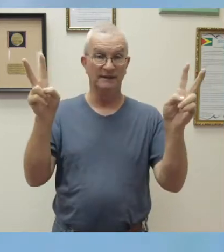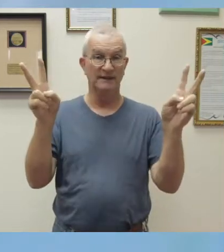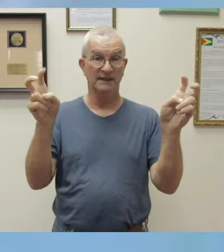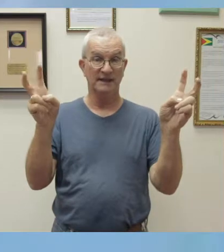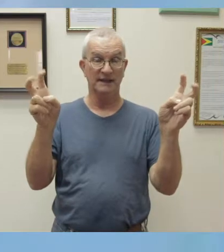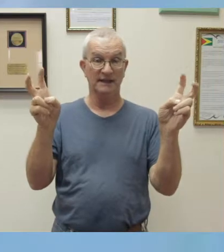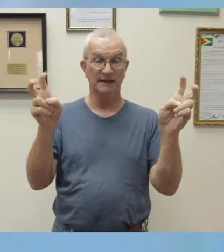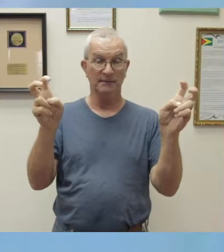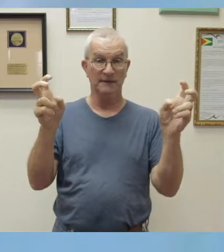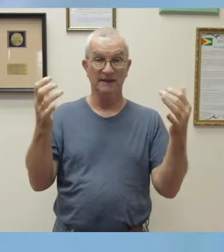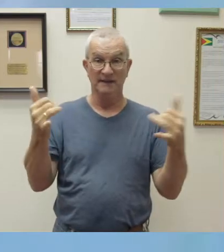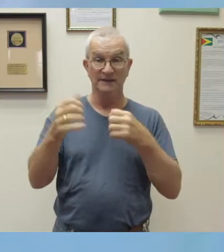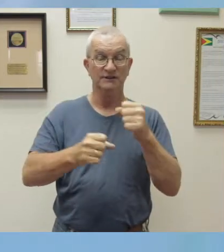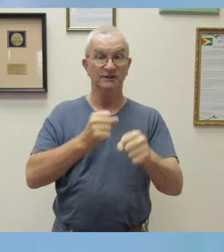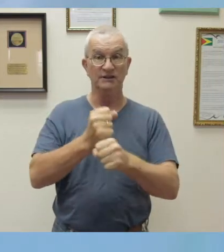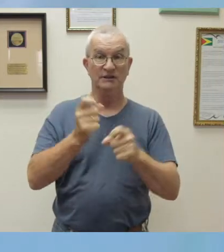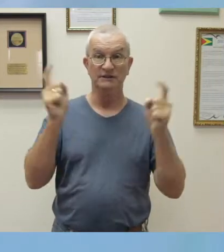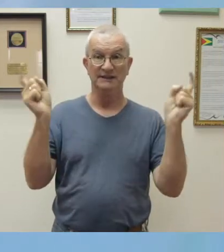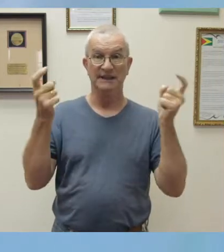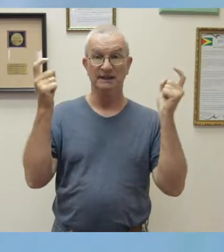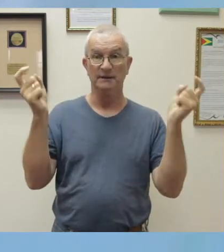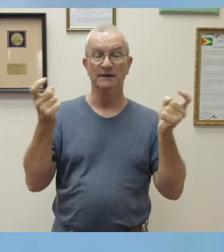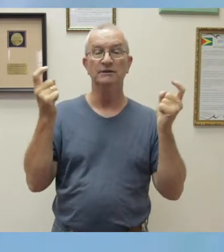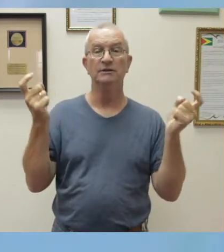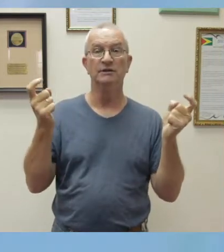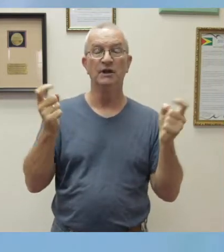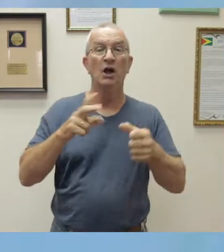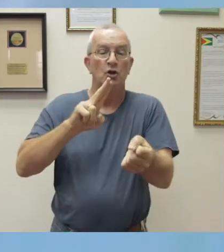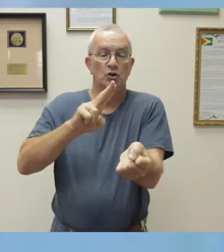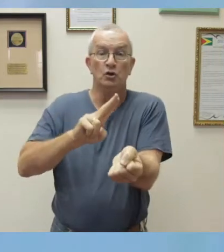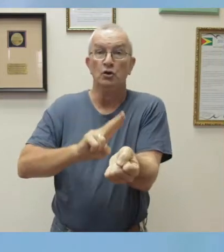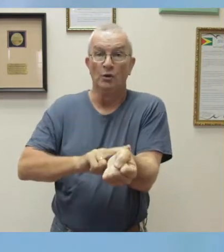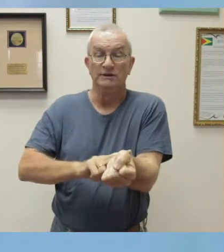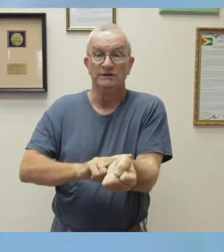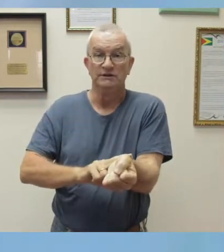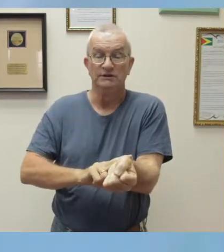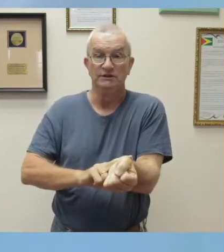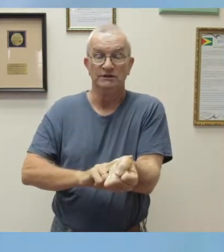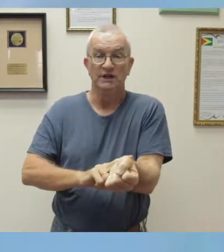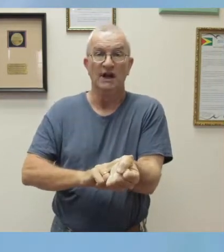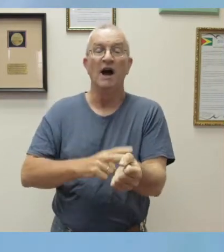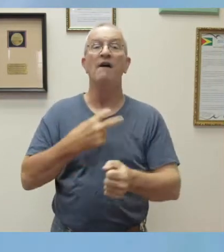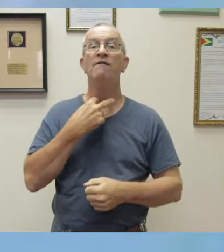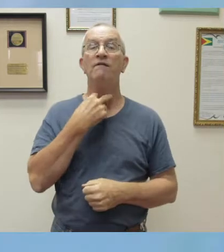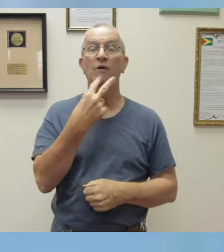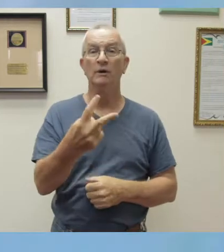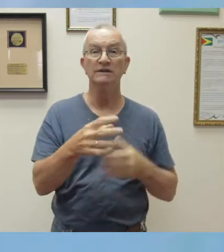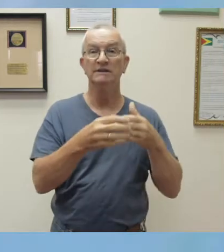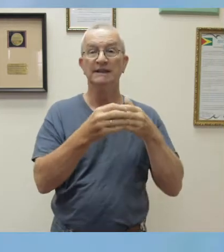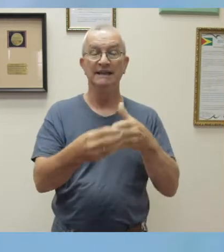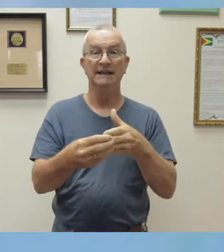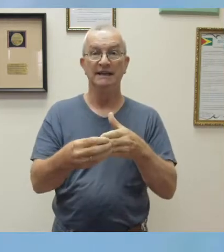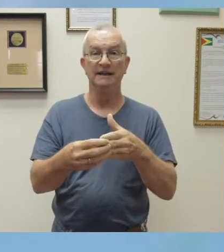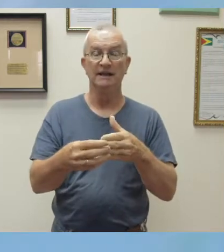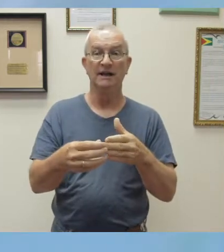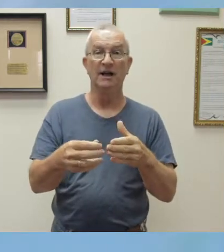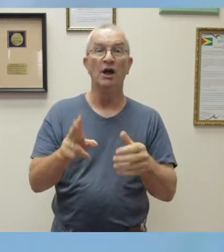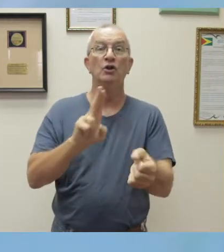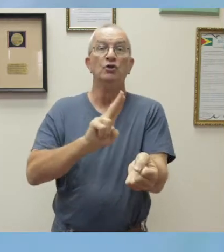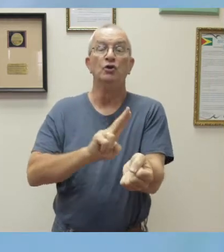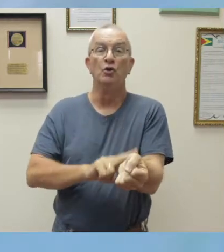celebration, Nurses, a voice to lead, nursing the world to health.